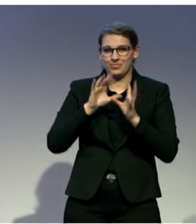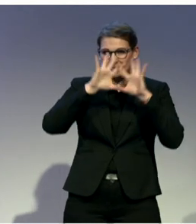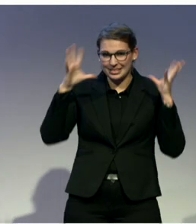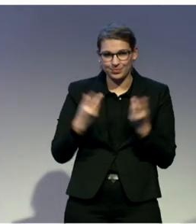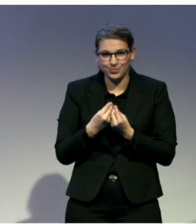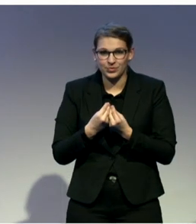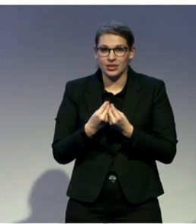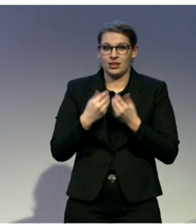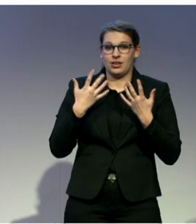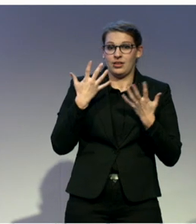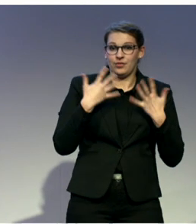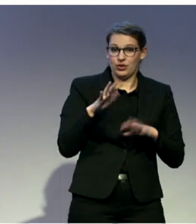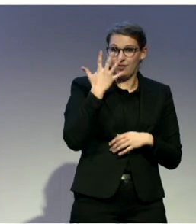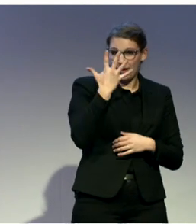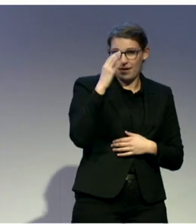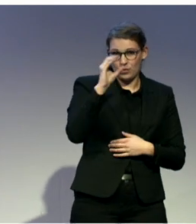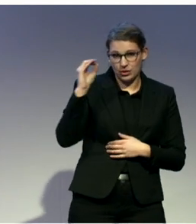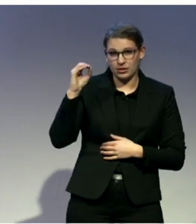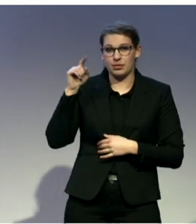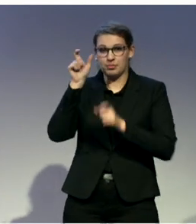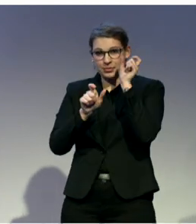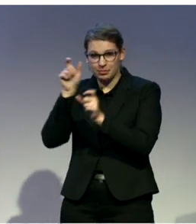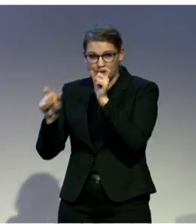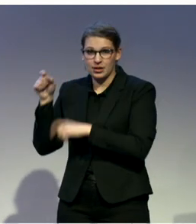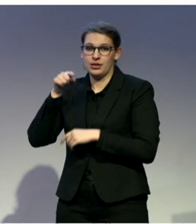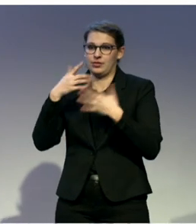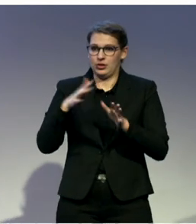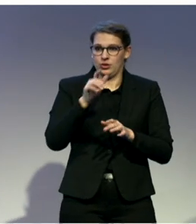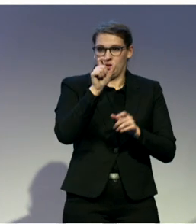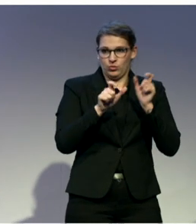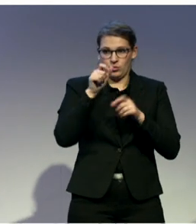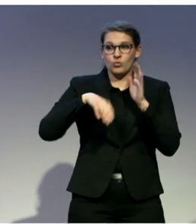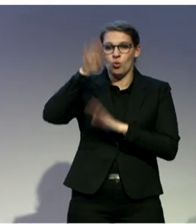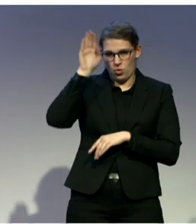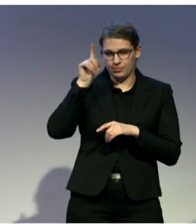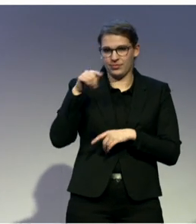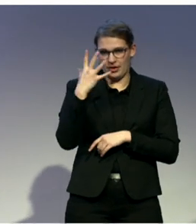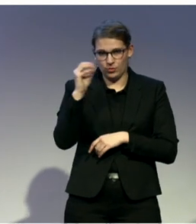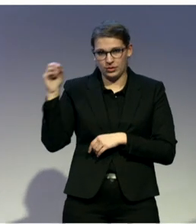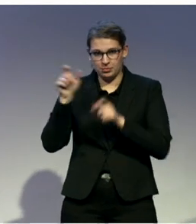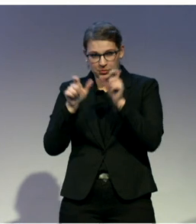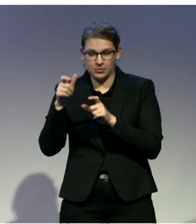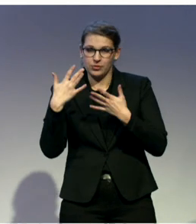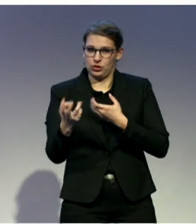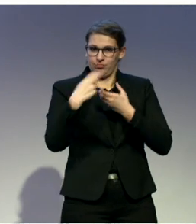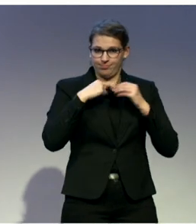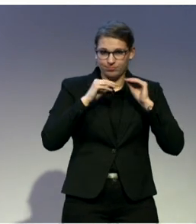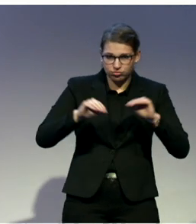who went to the courses, learned this song. Jews, Arabs, young, old,